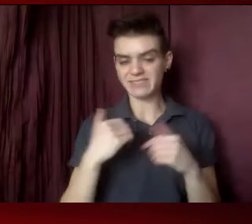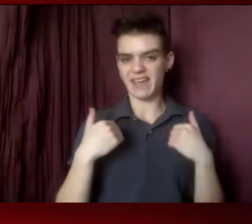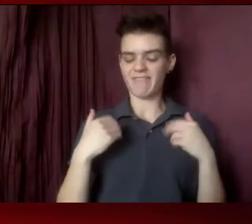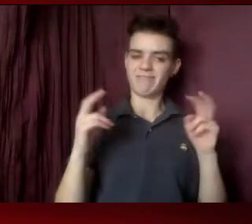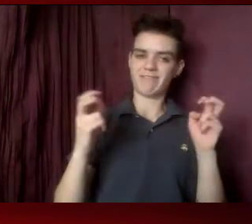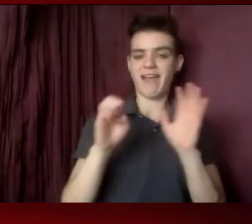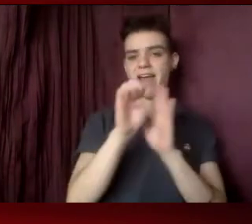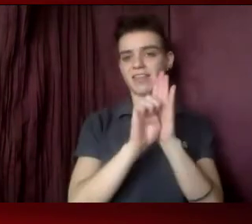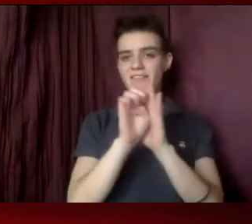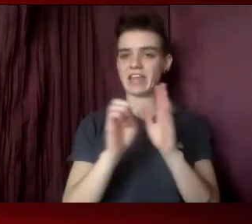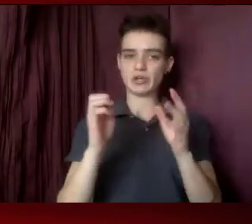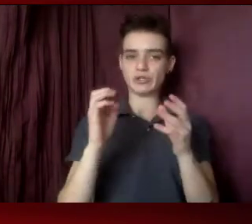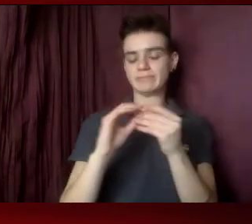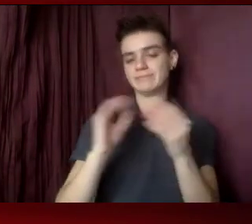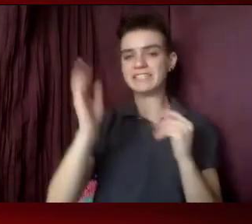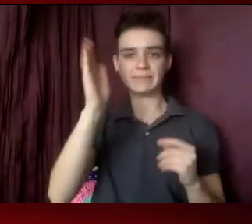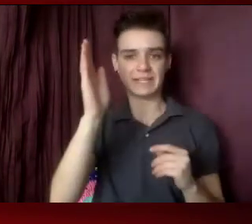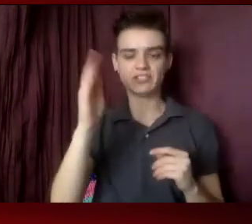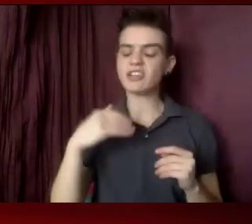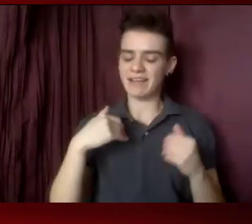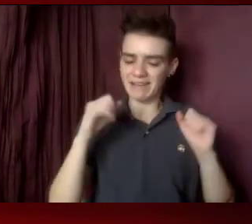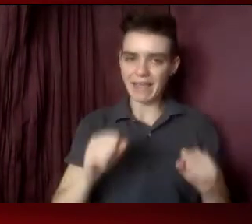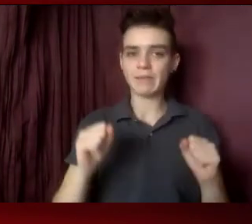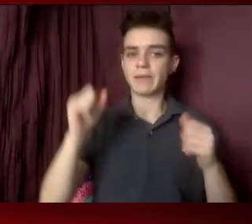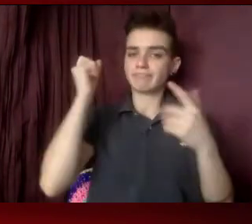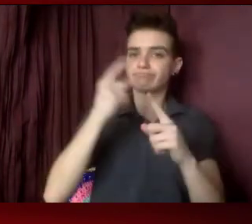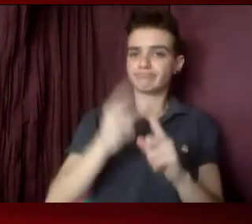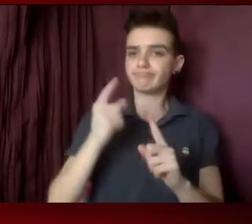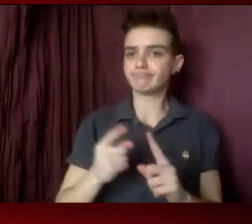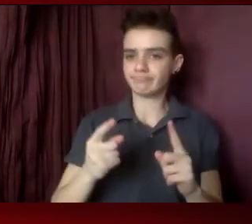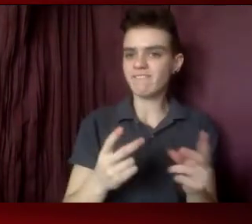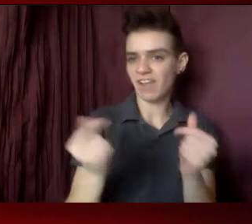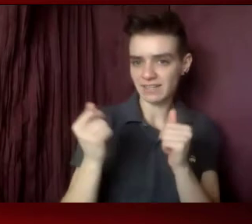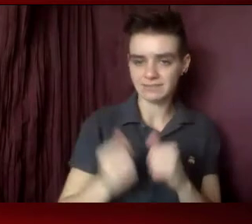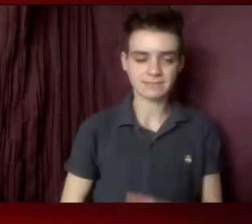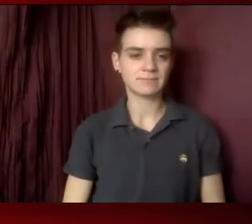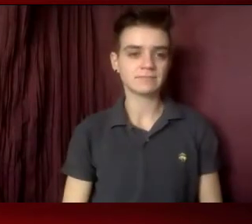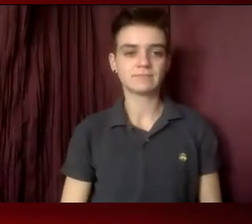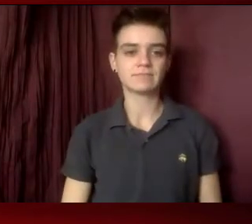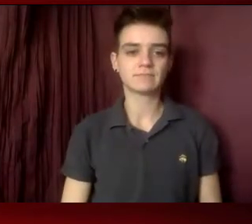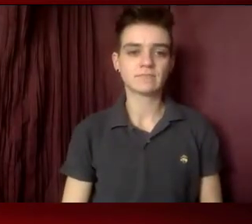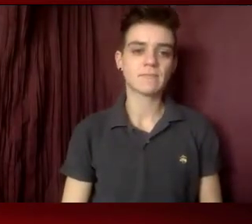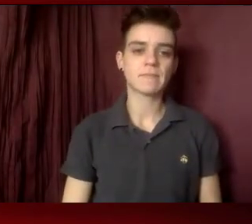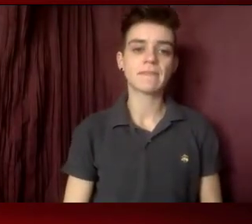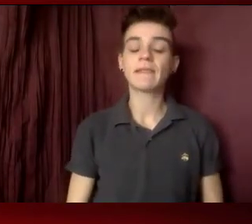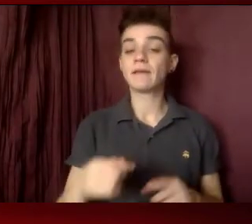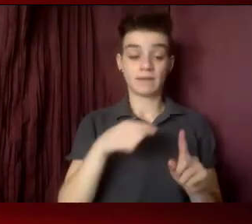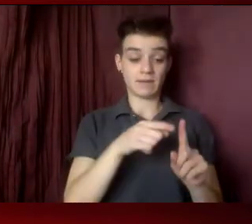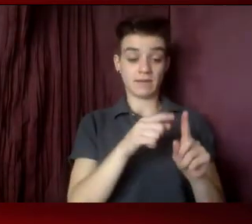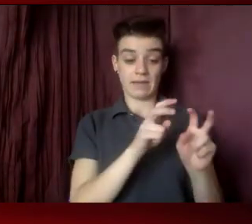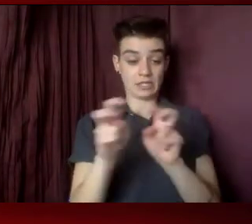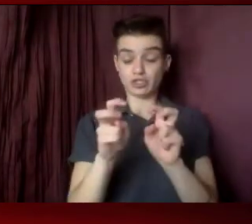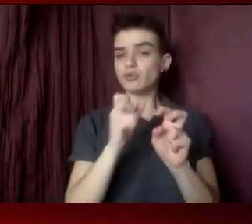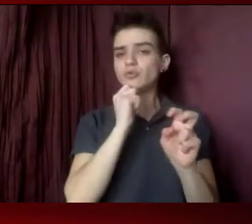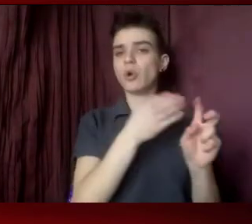so that you can be quick and get to the point. Steer, don't steer away from the issue. Stay